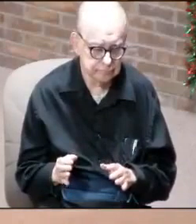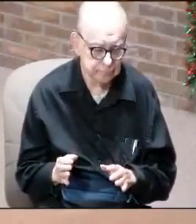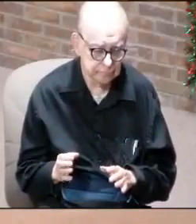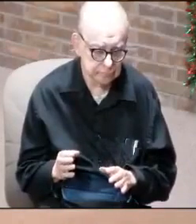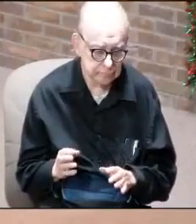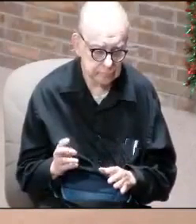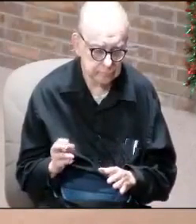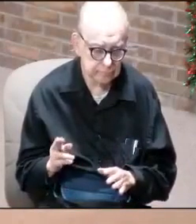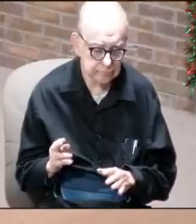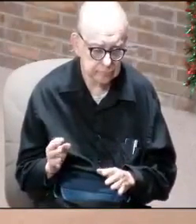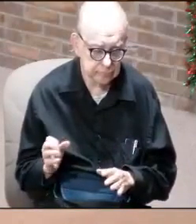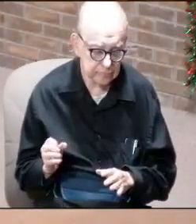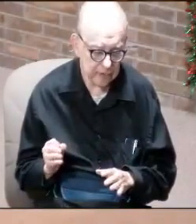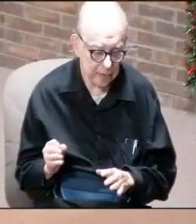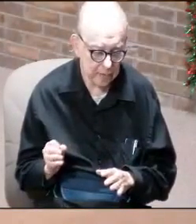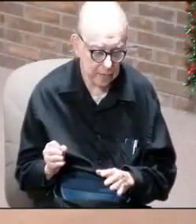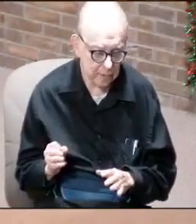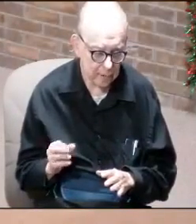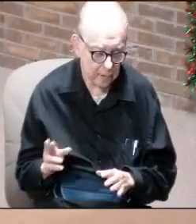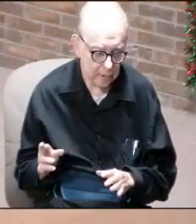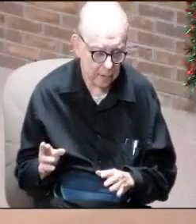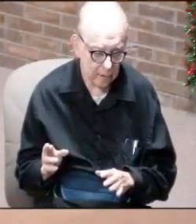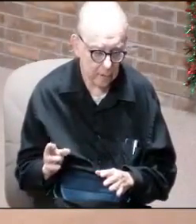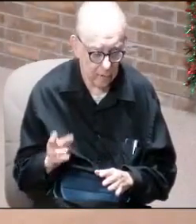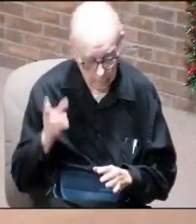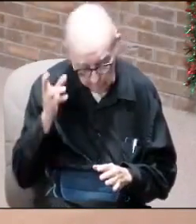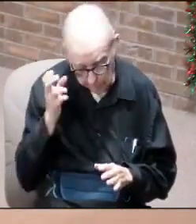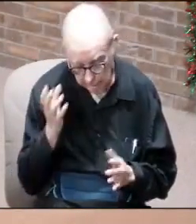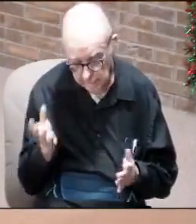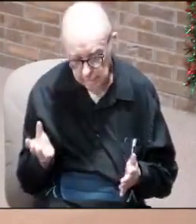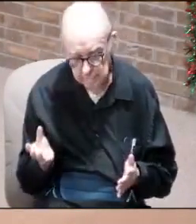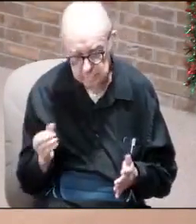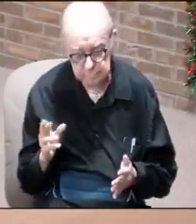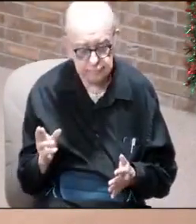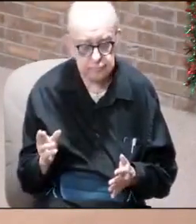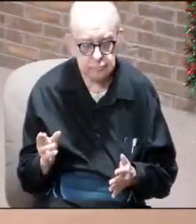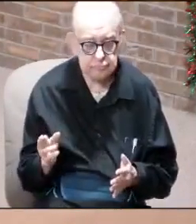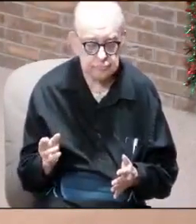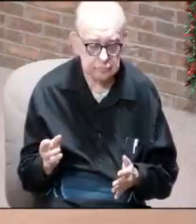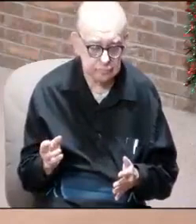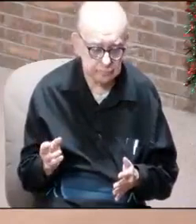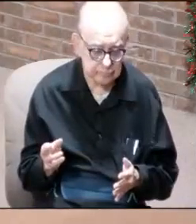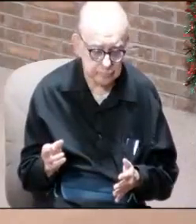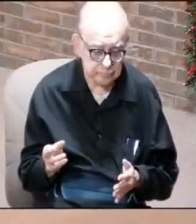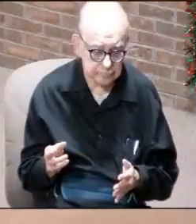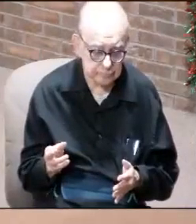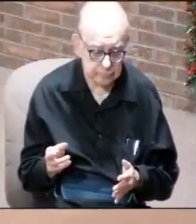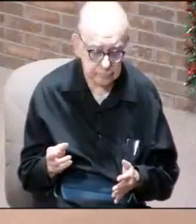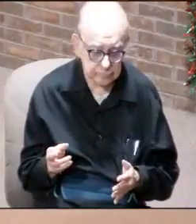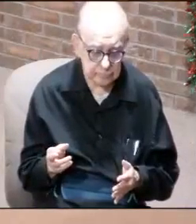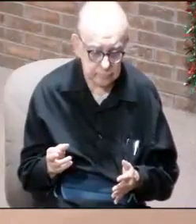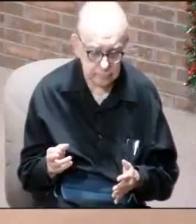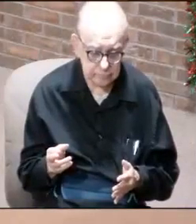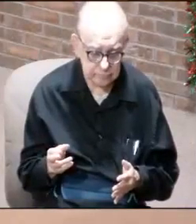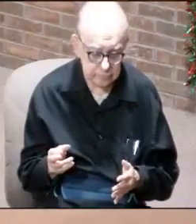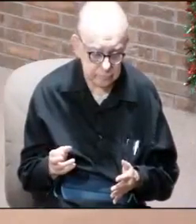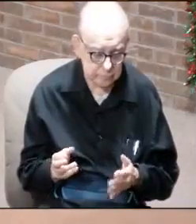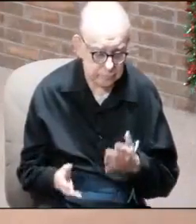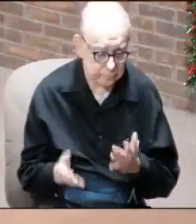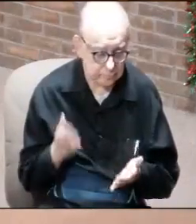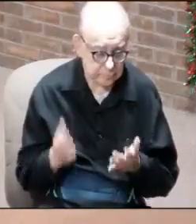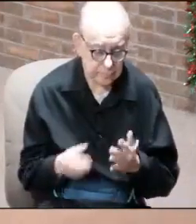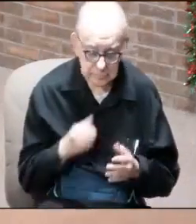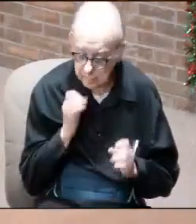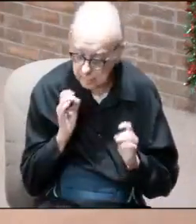virus or Satan or and you may not